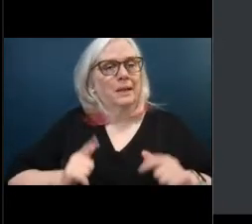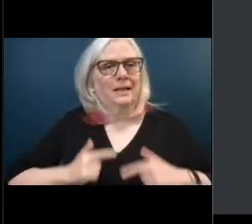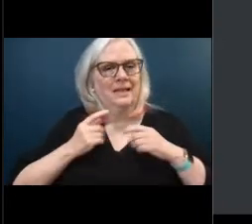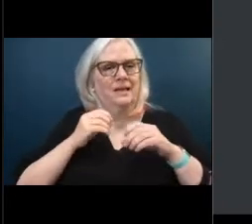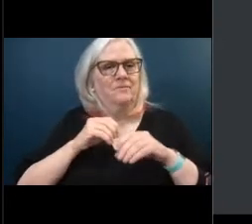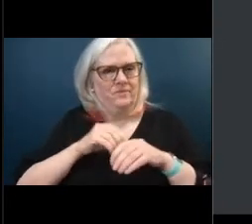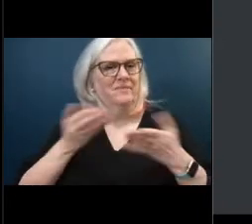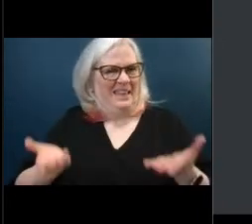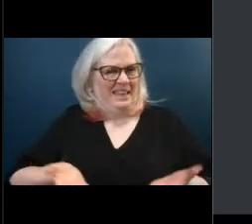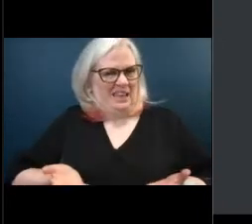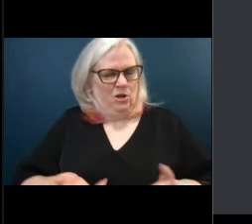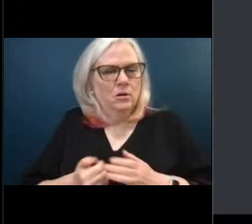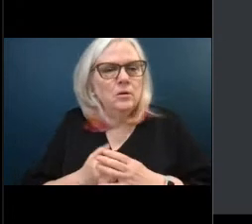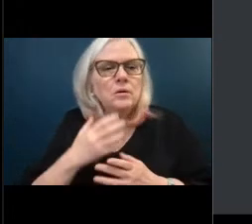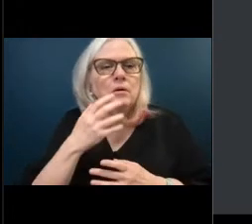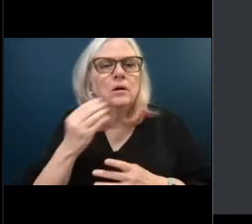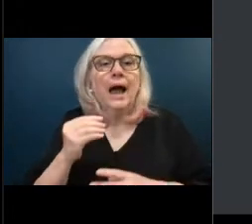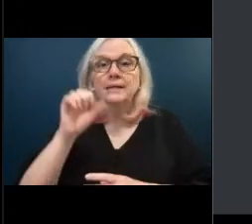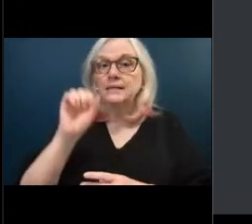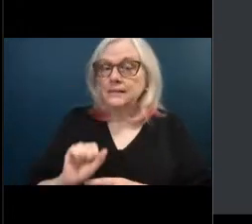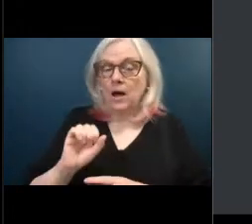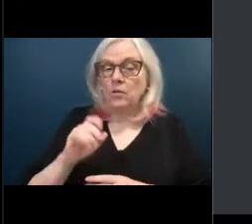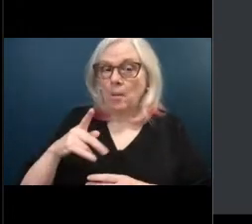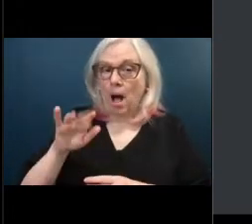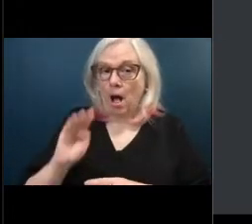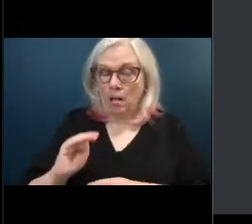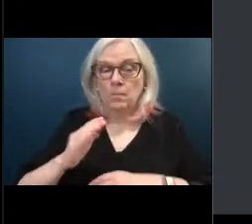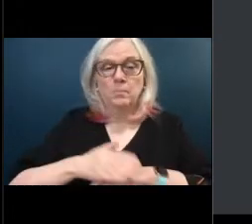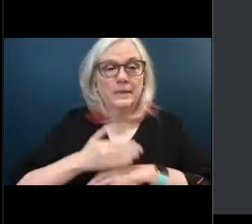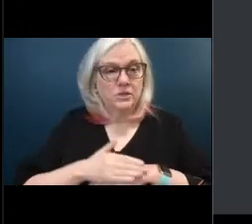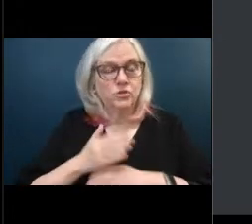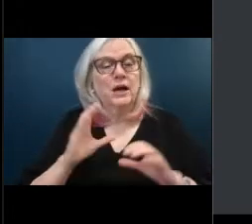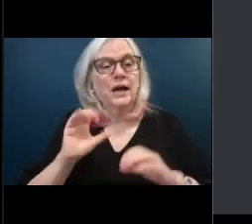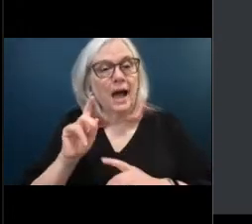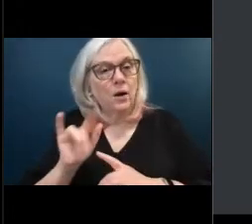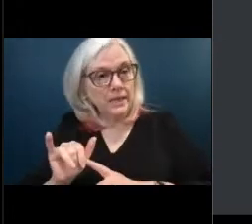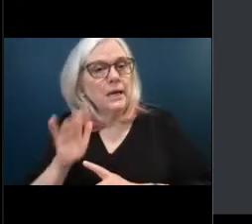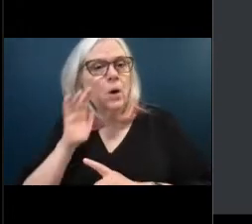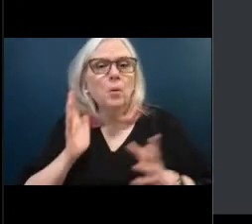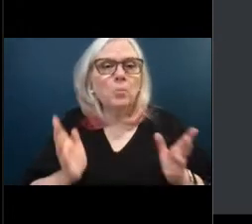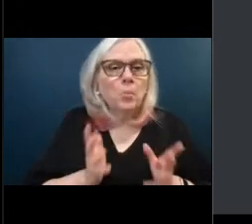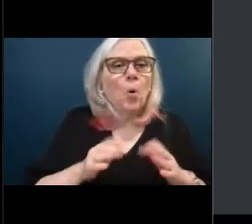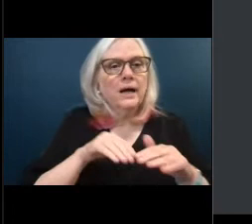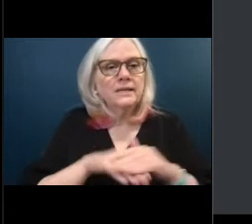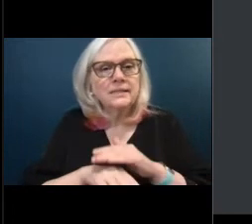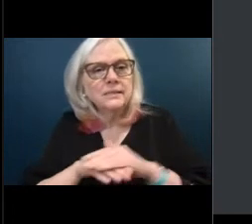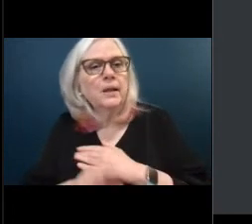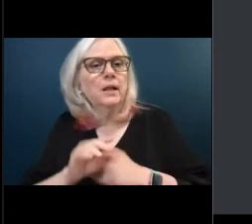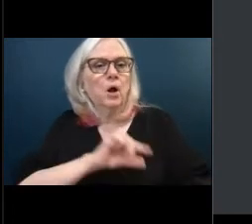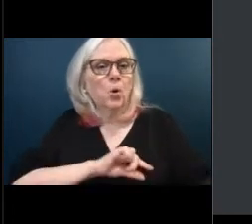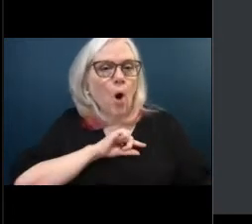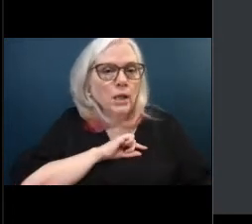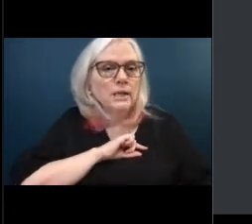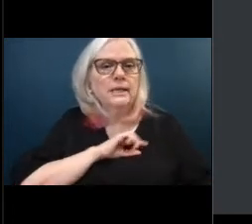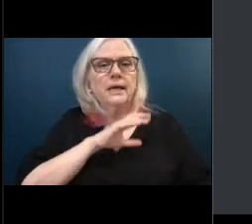Habitat for Humanity of South Palm Beach County encourages home ownership and promotes the accessibility of quality, affordable